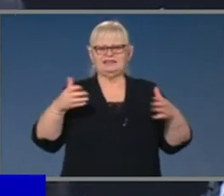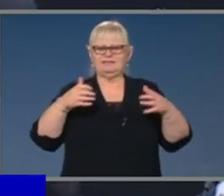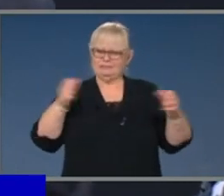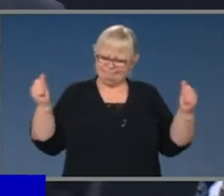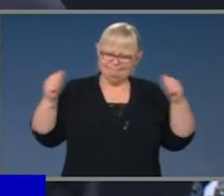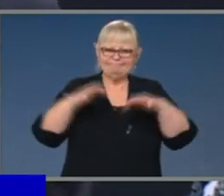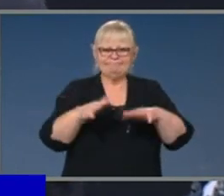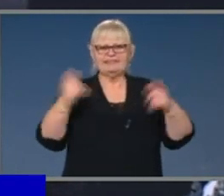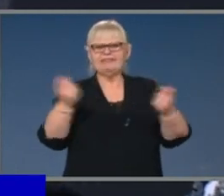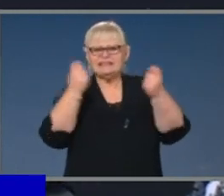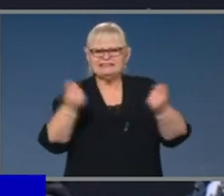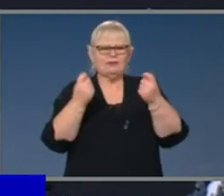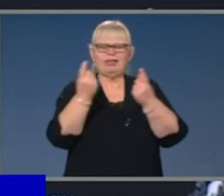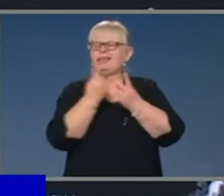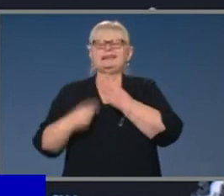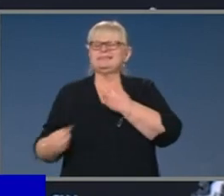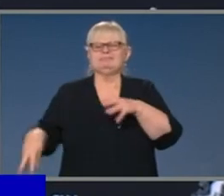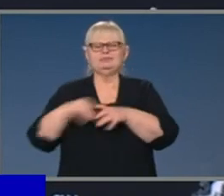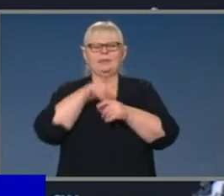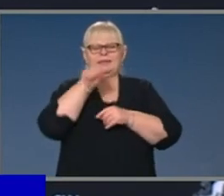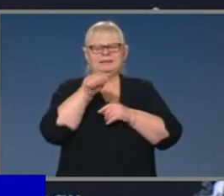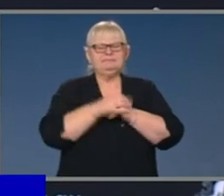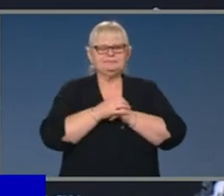-gathering festivals and events that take place.